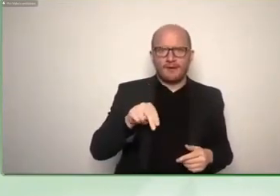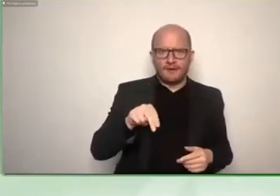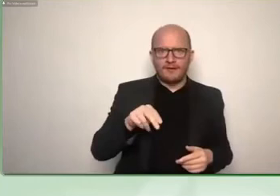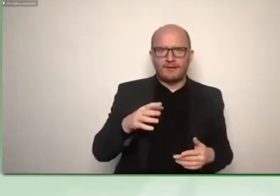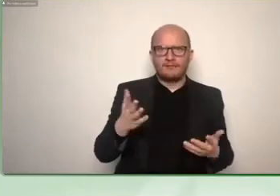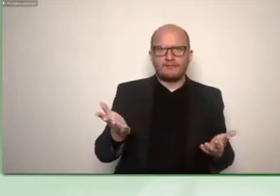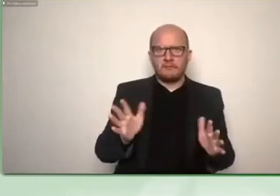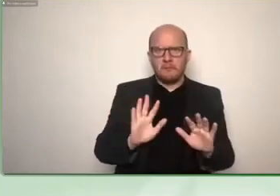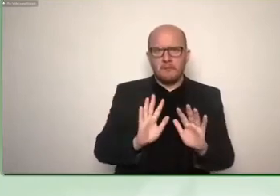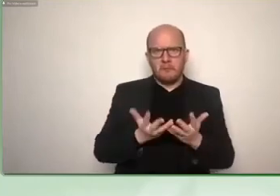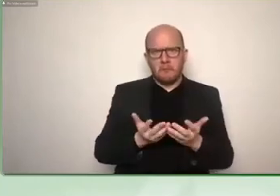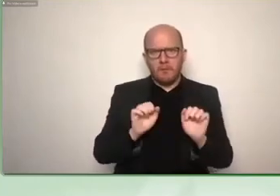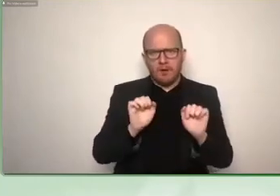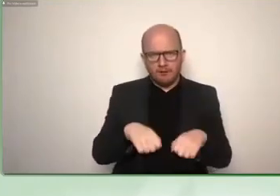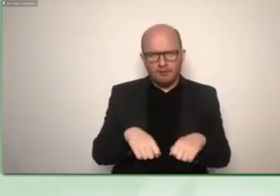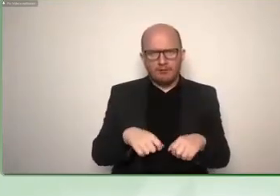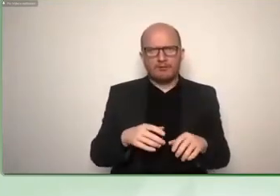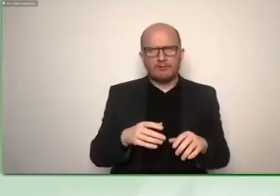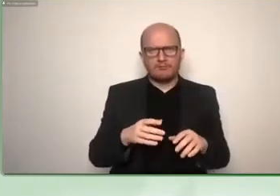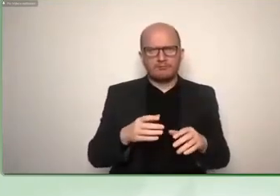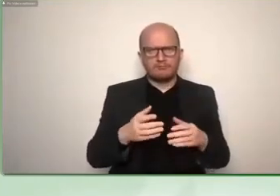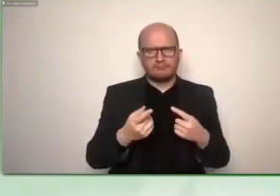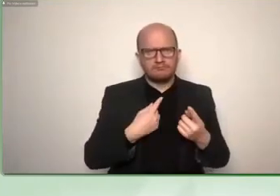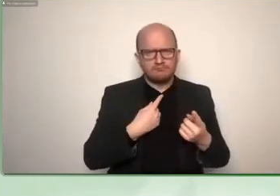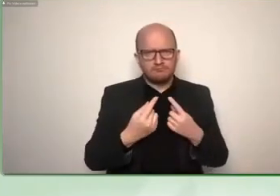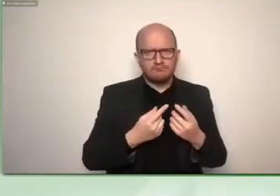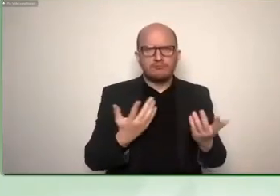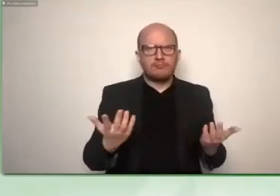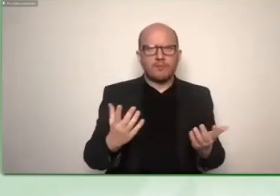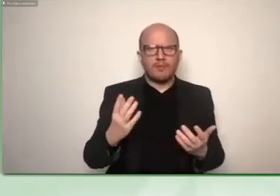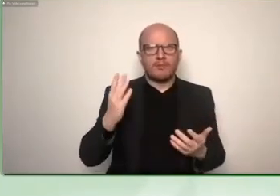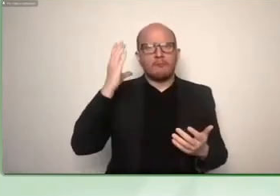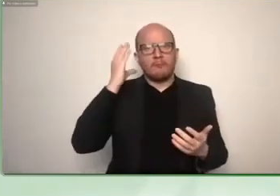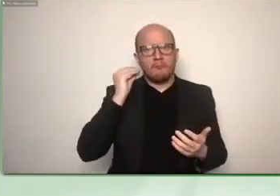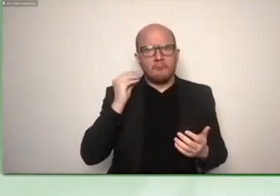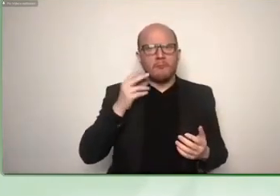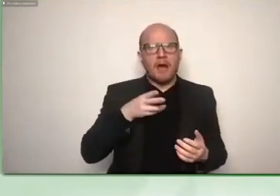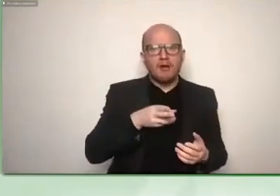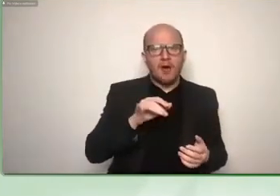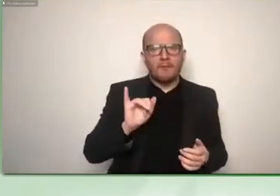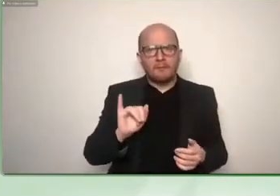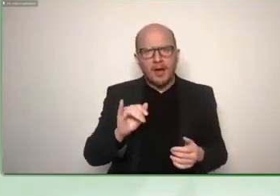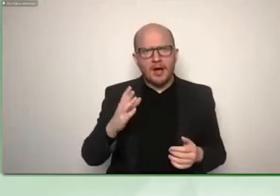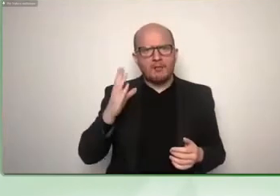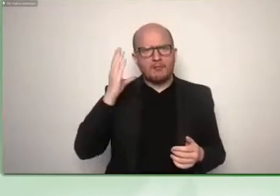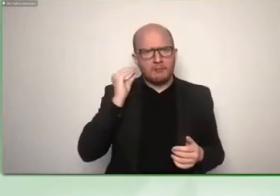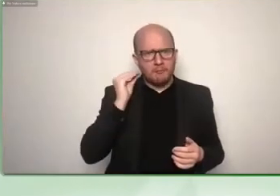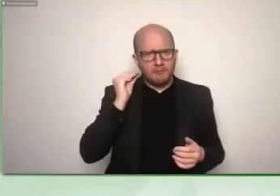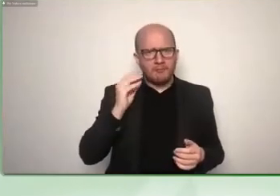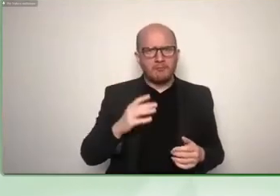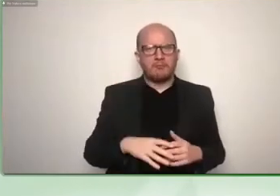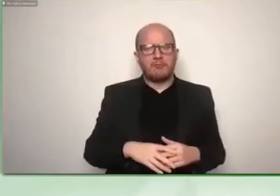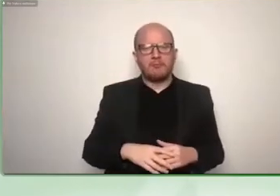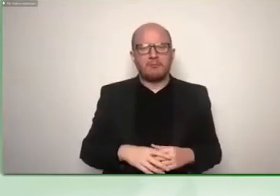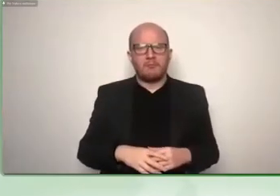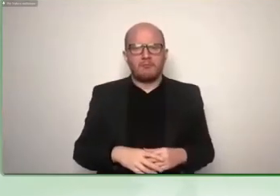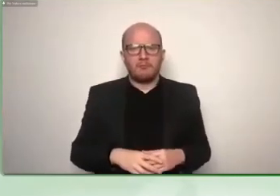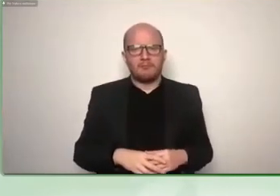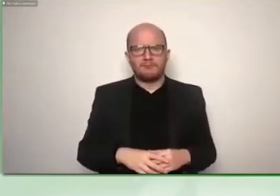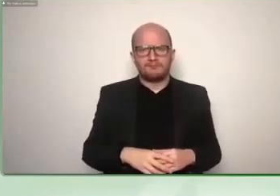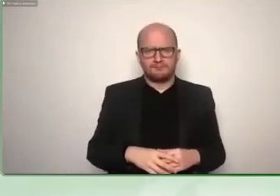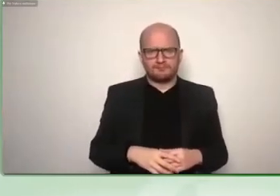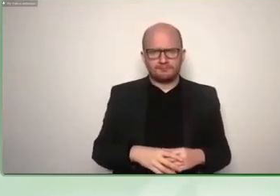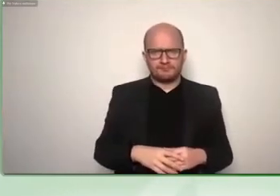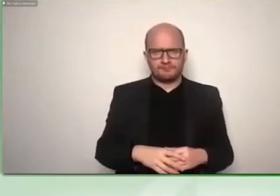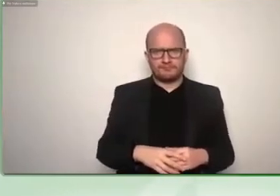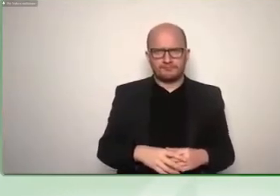with the hearing impaired um so lorman is a